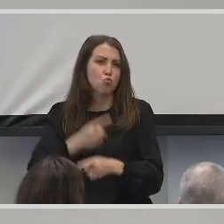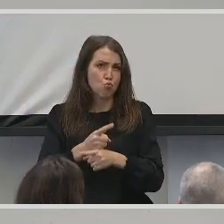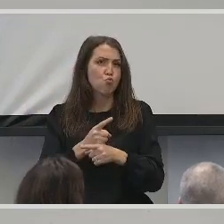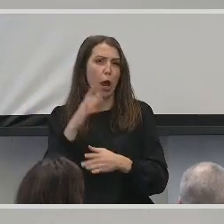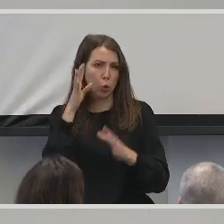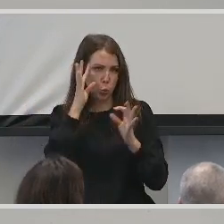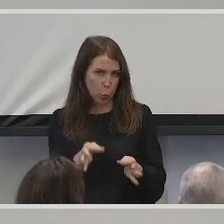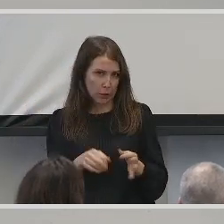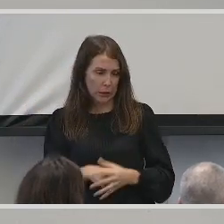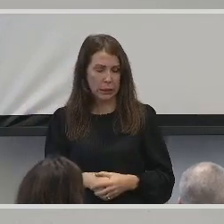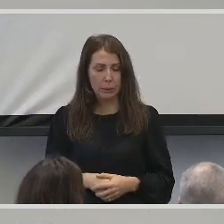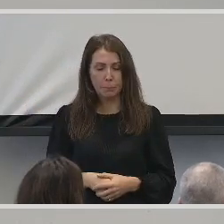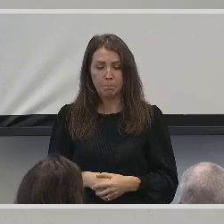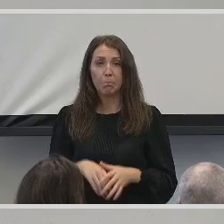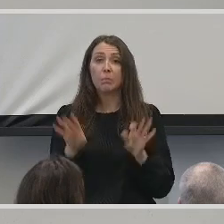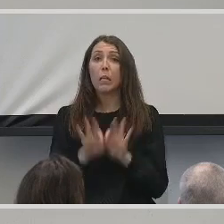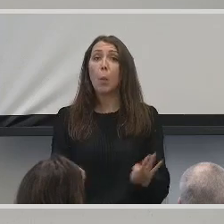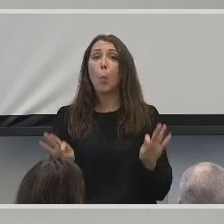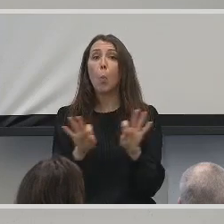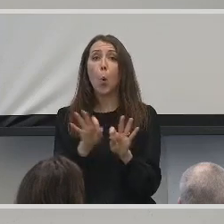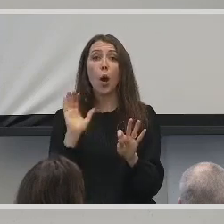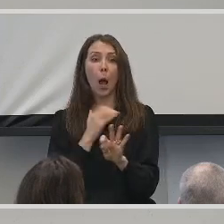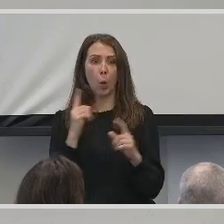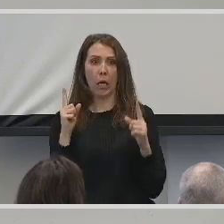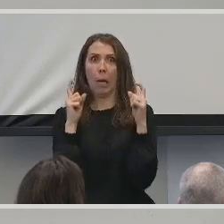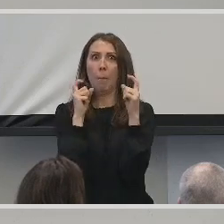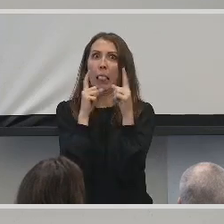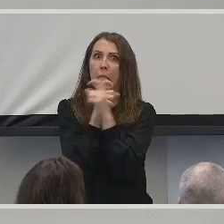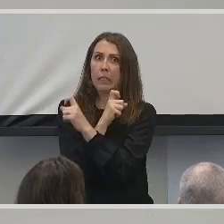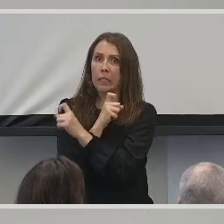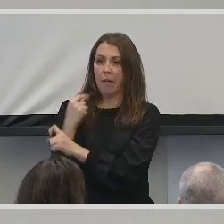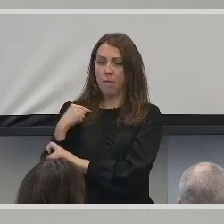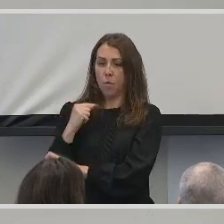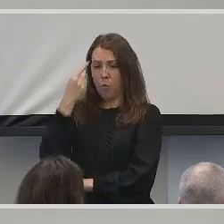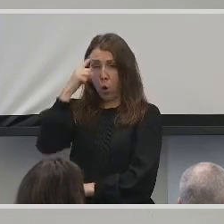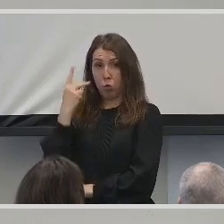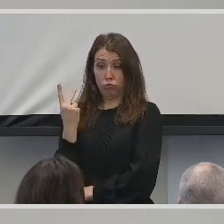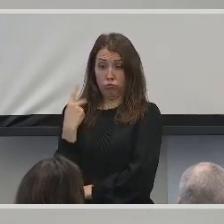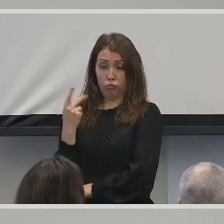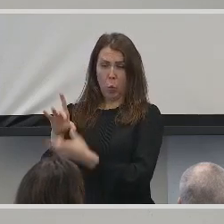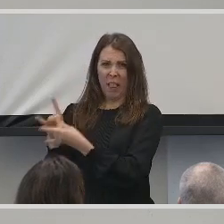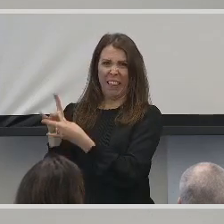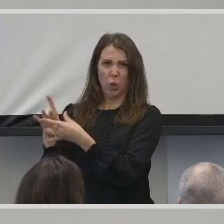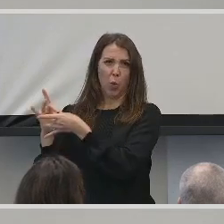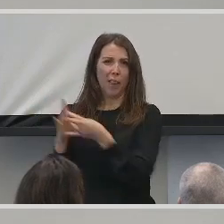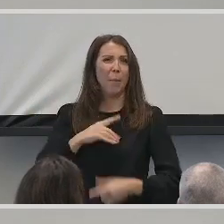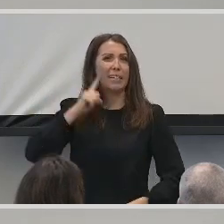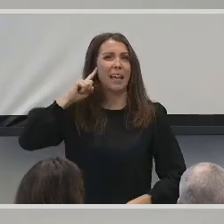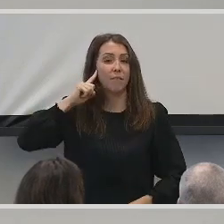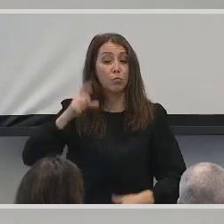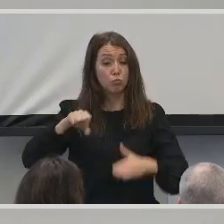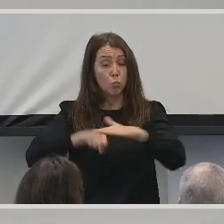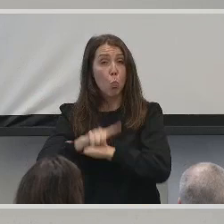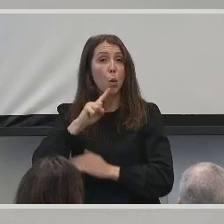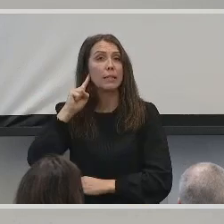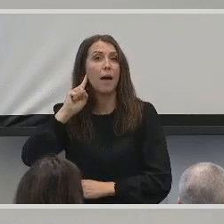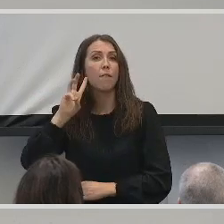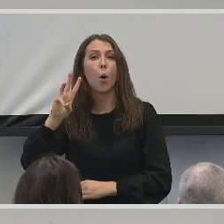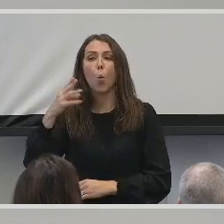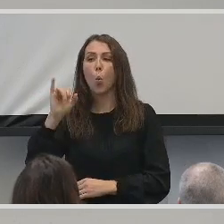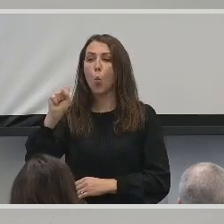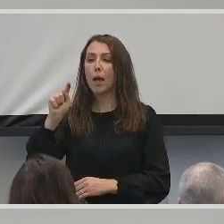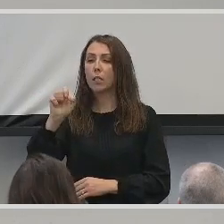important to acknowledge the complexity of our relationship when it comes to my deafness. I was born deaf in White Stone, Queens,